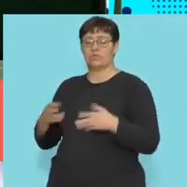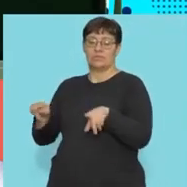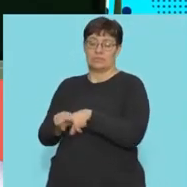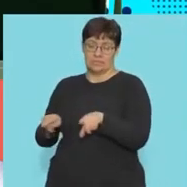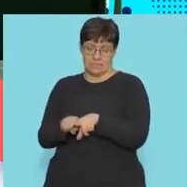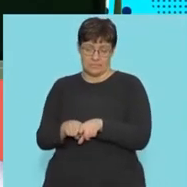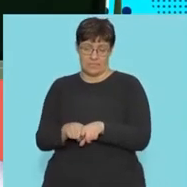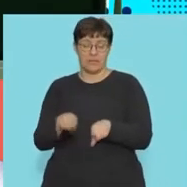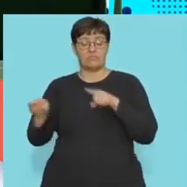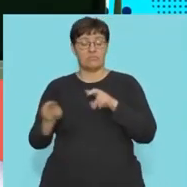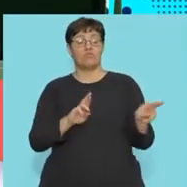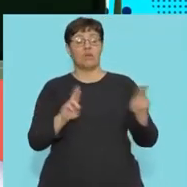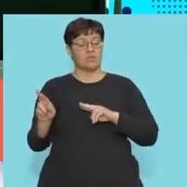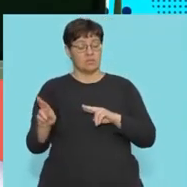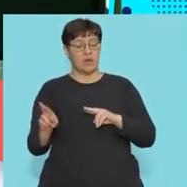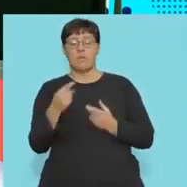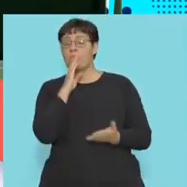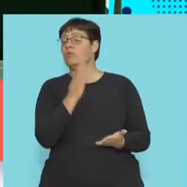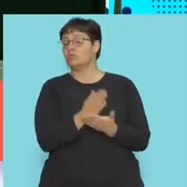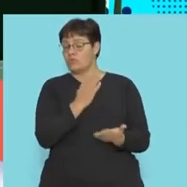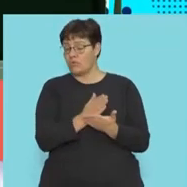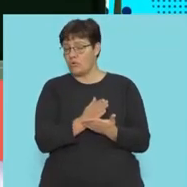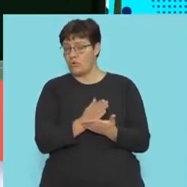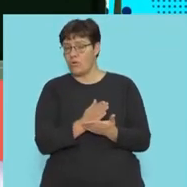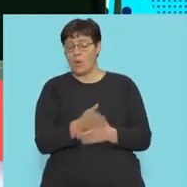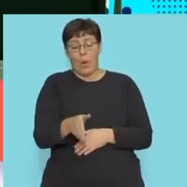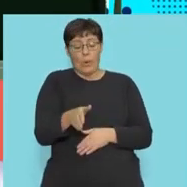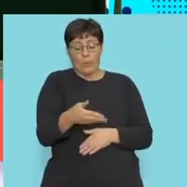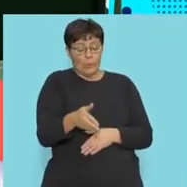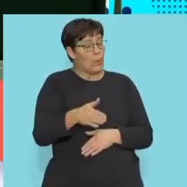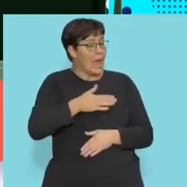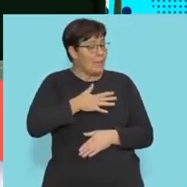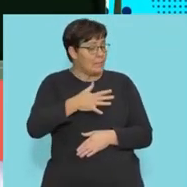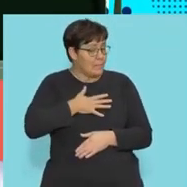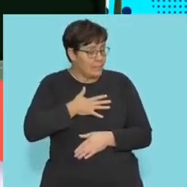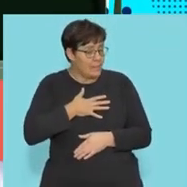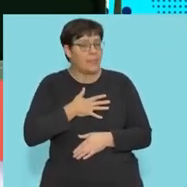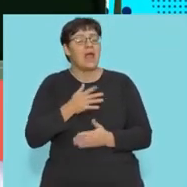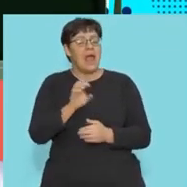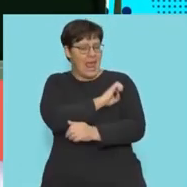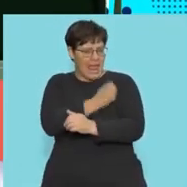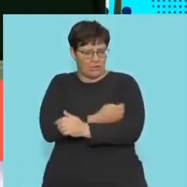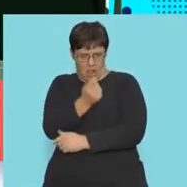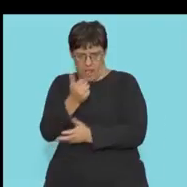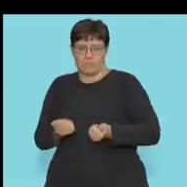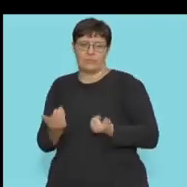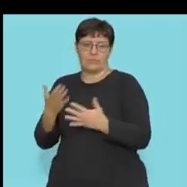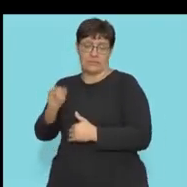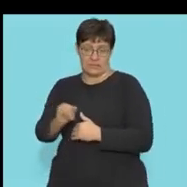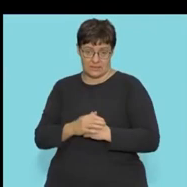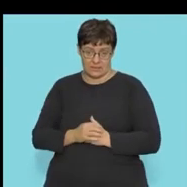And we said that these were reactions that were ensuring that even in the absence of oxygen, that some energy was produced,